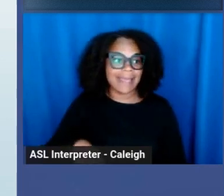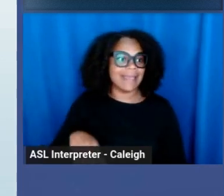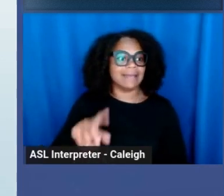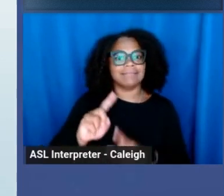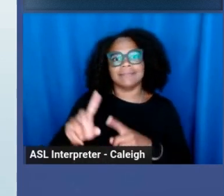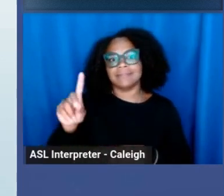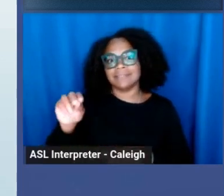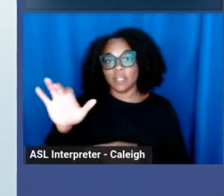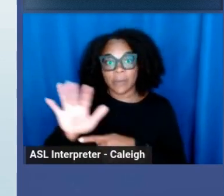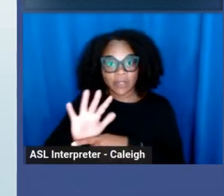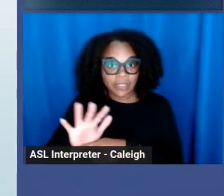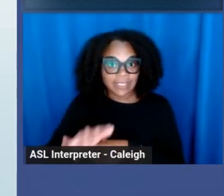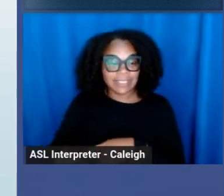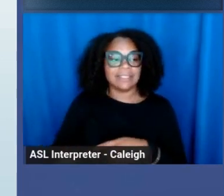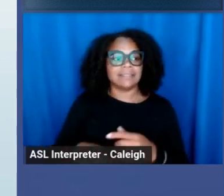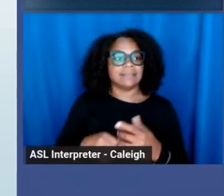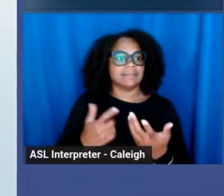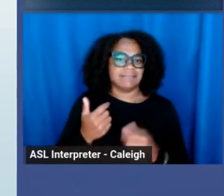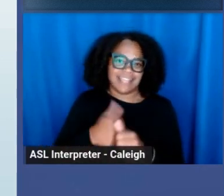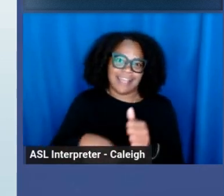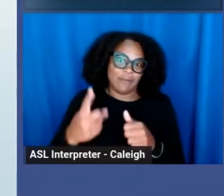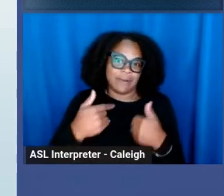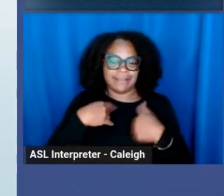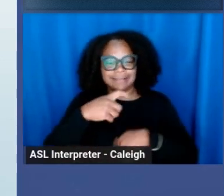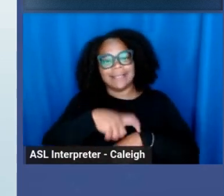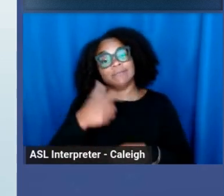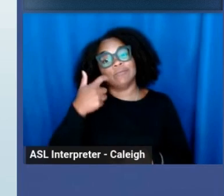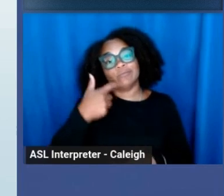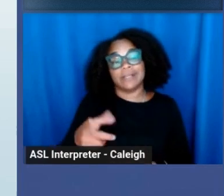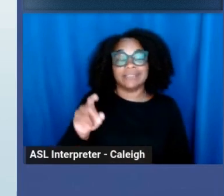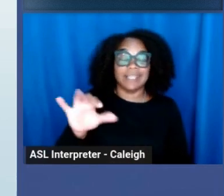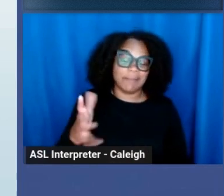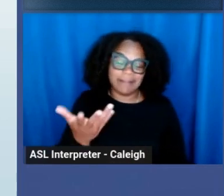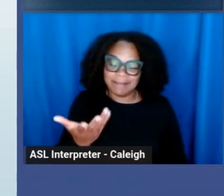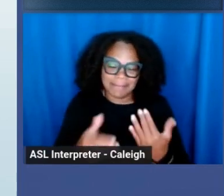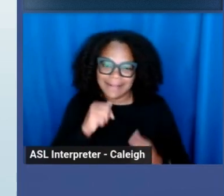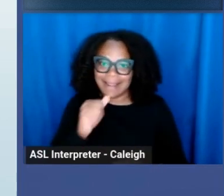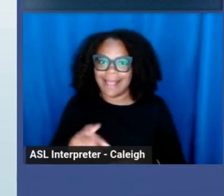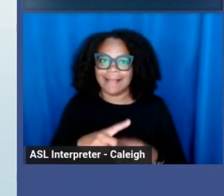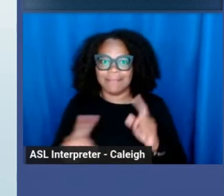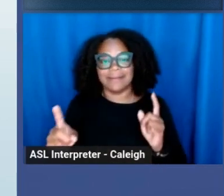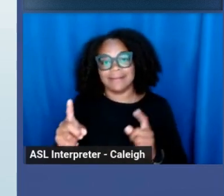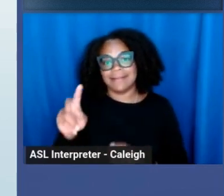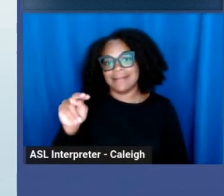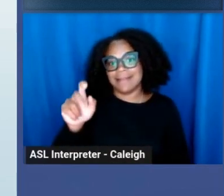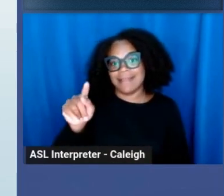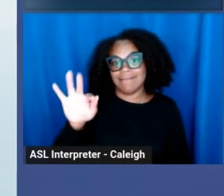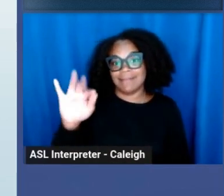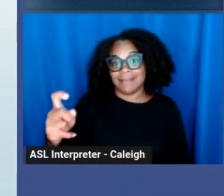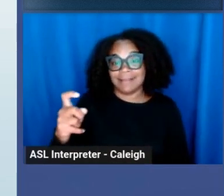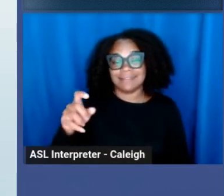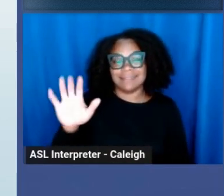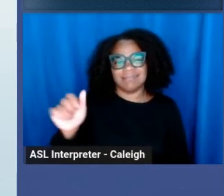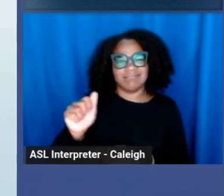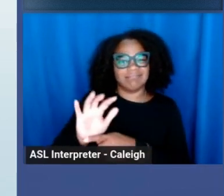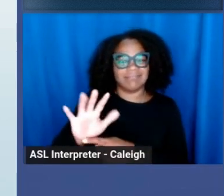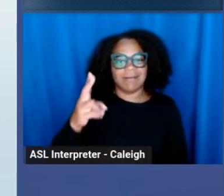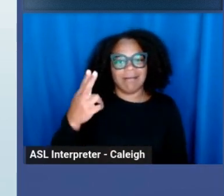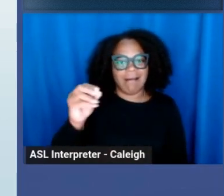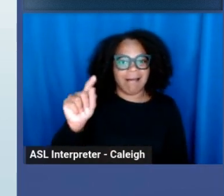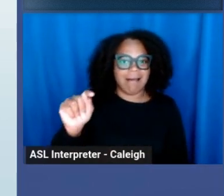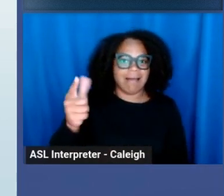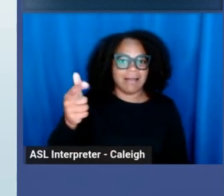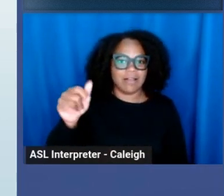Everyone has time to sit around and watch a documentary, but Netflix's Hot Girls Wanted is really great, as well as